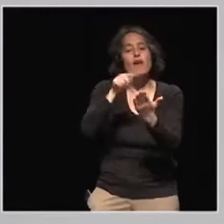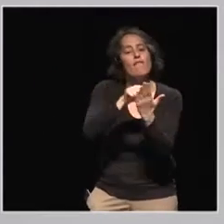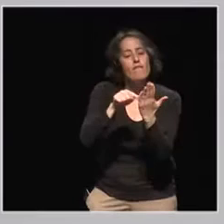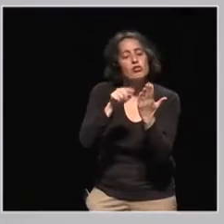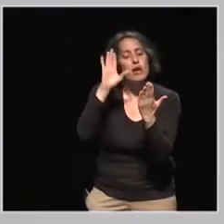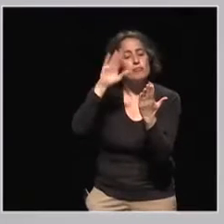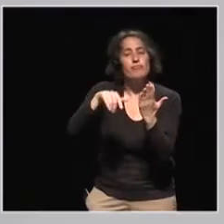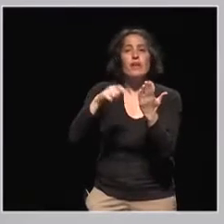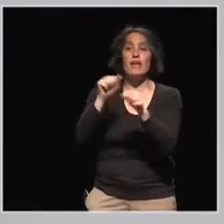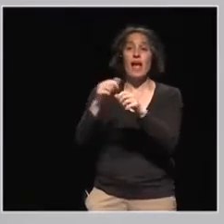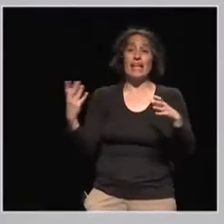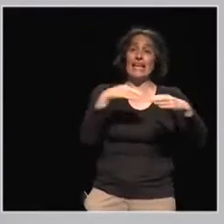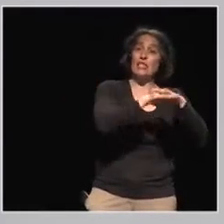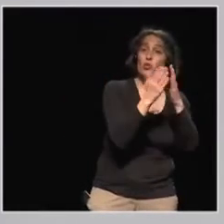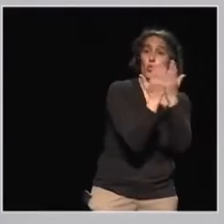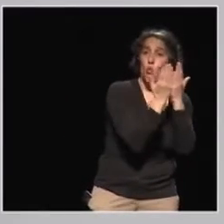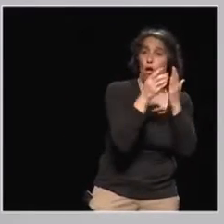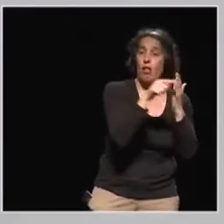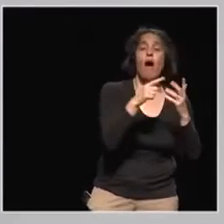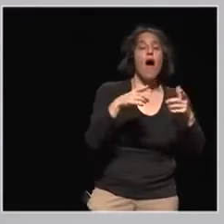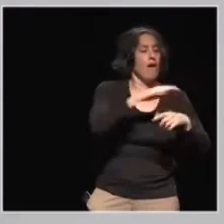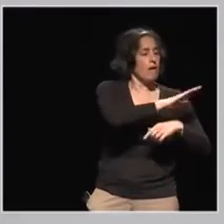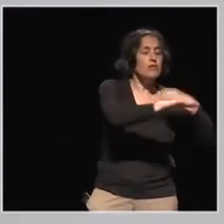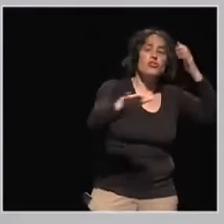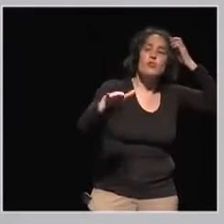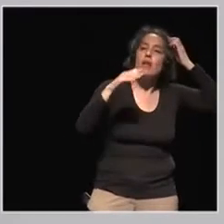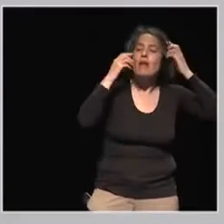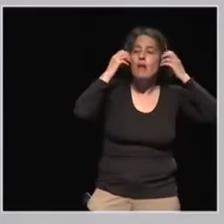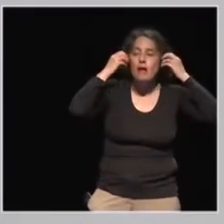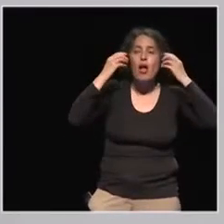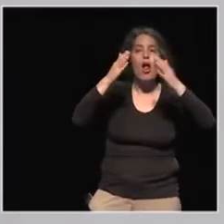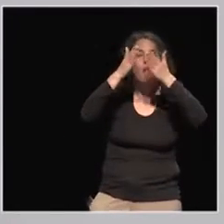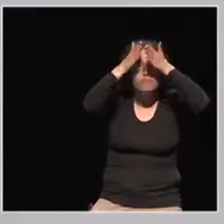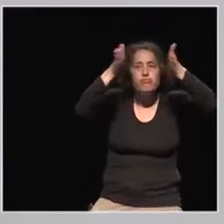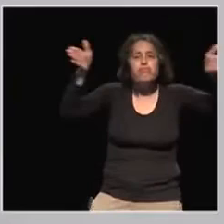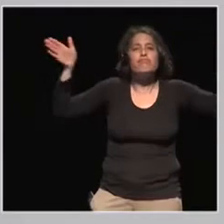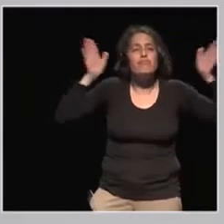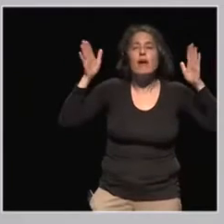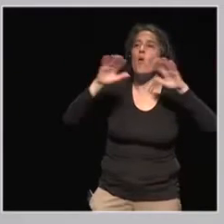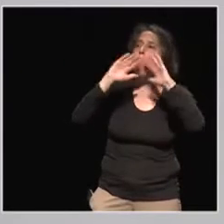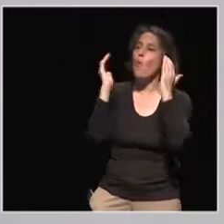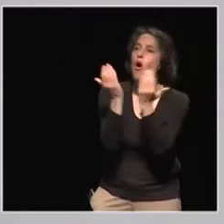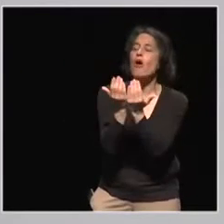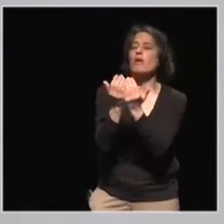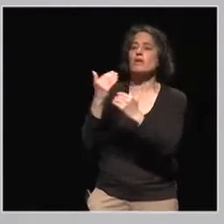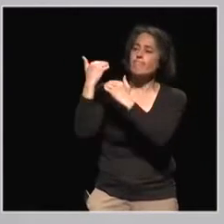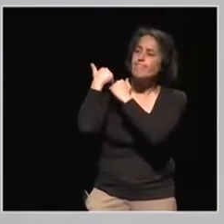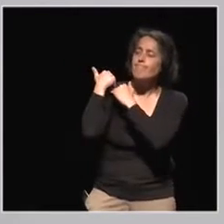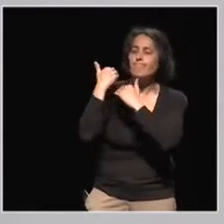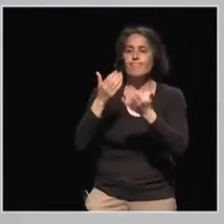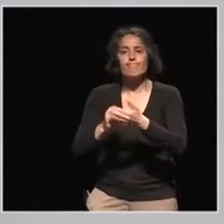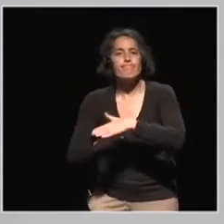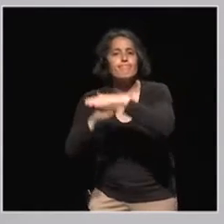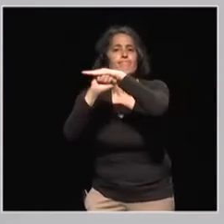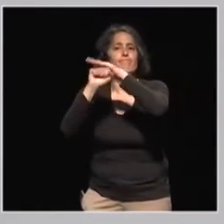up with more questions than I had this morning. And if education is about that, and speaking